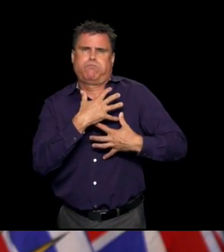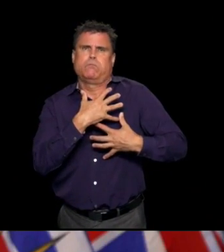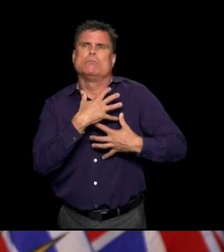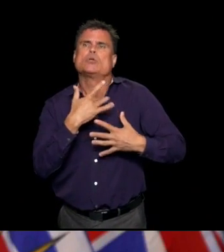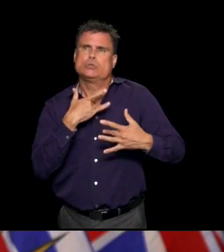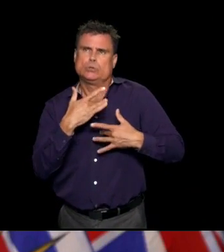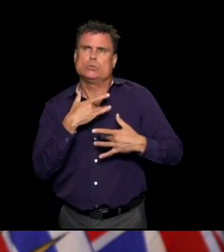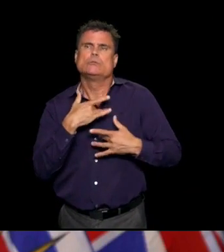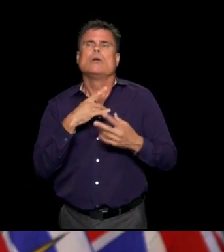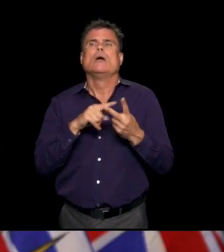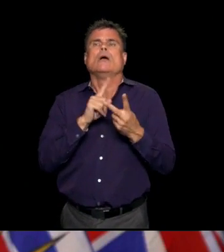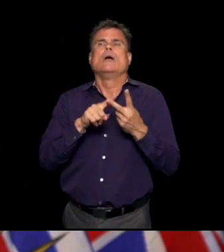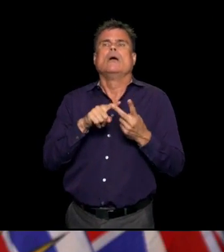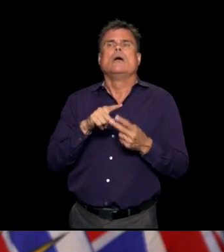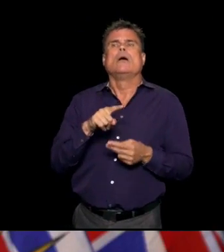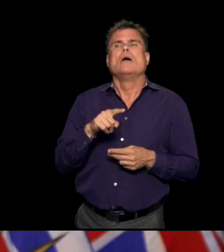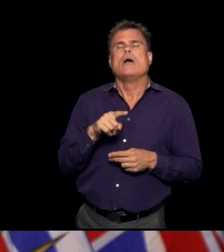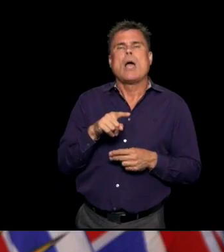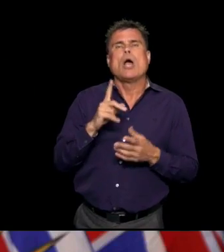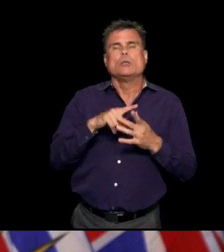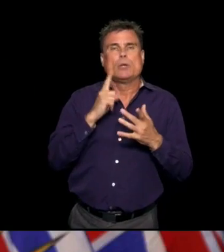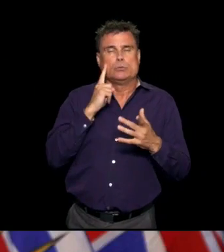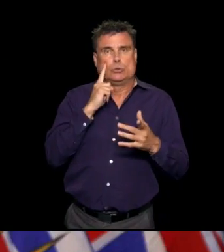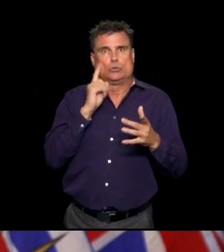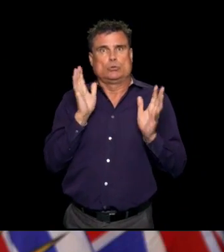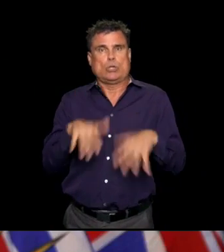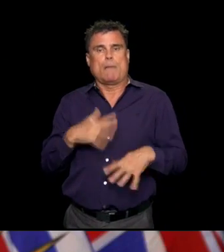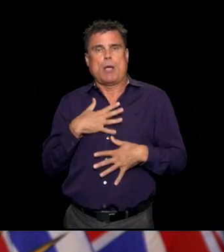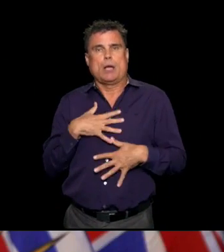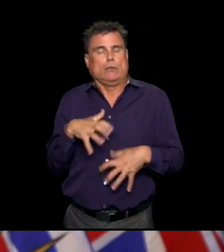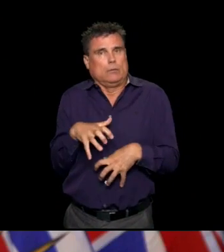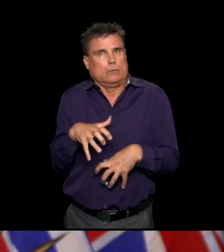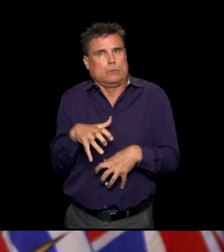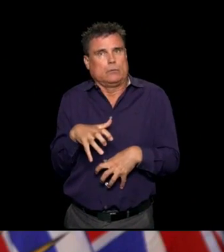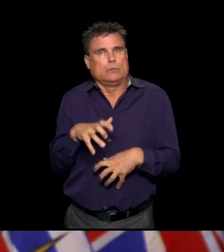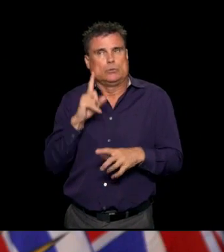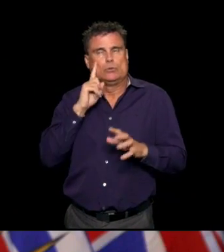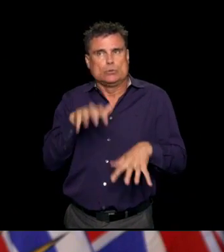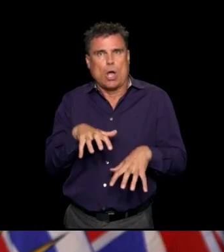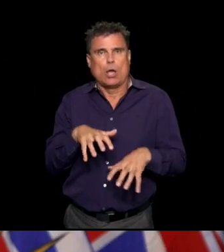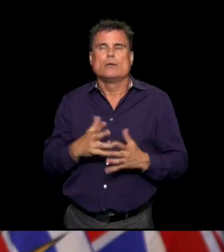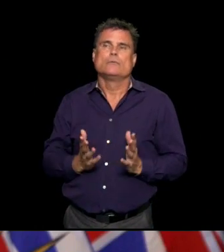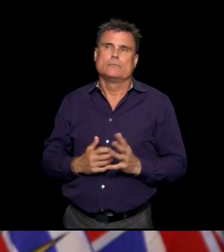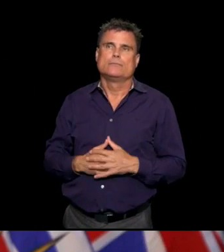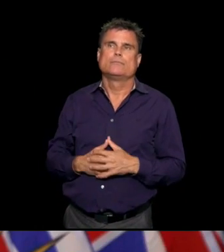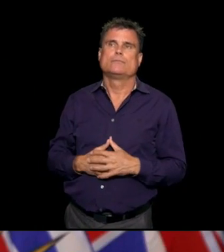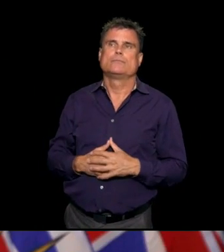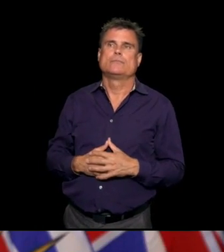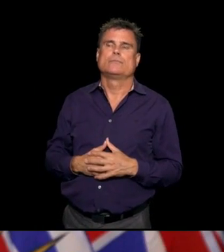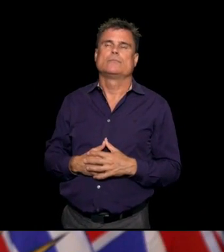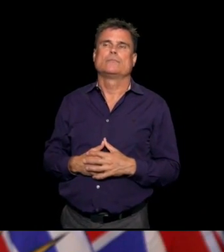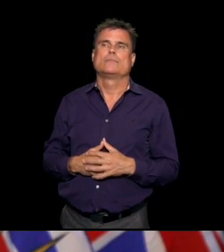I don't know if they were ventilated or not. But I do know that all have recovered.